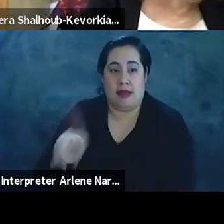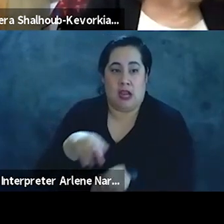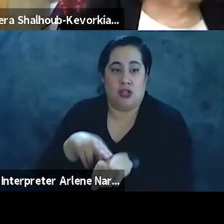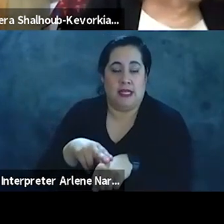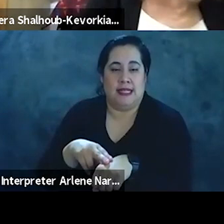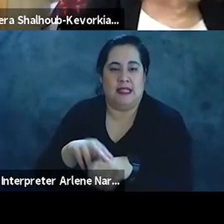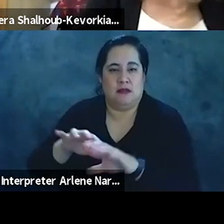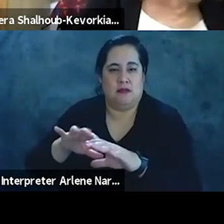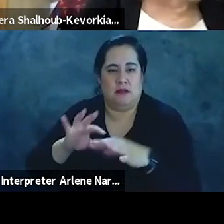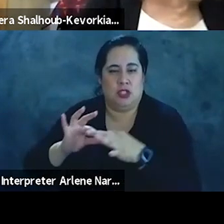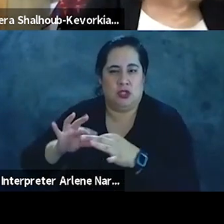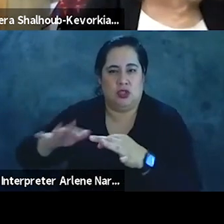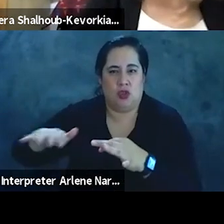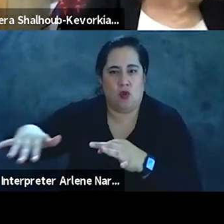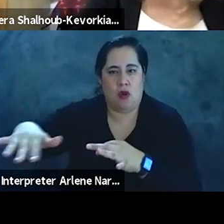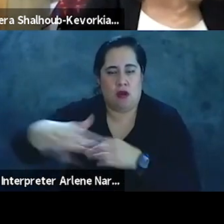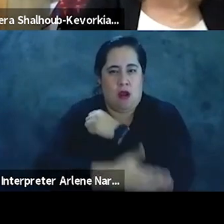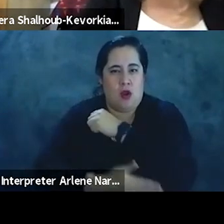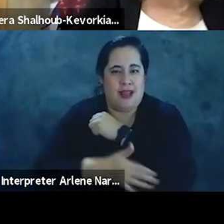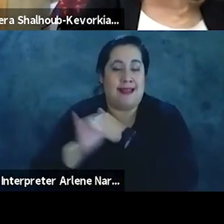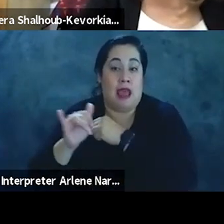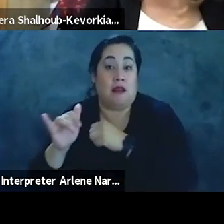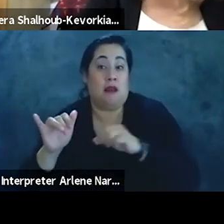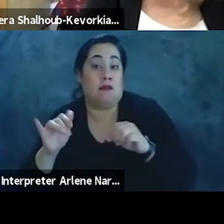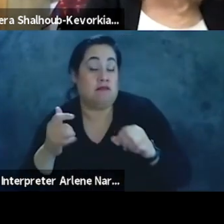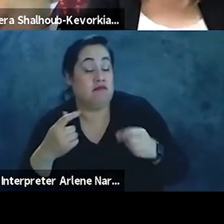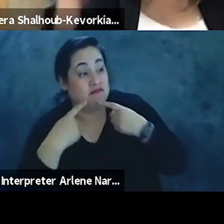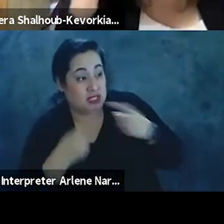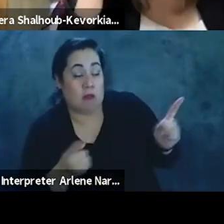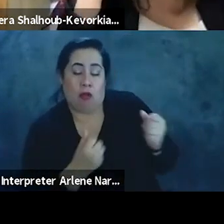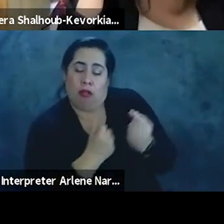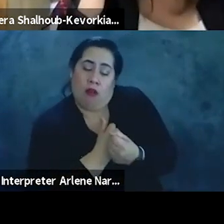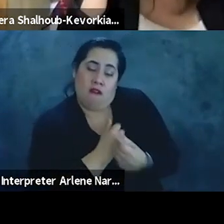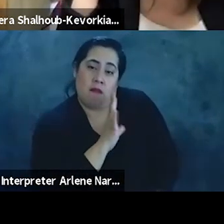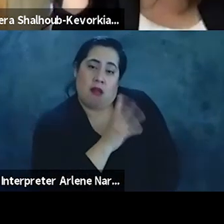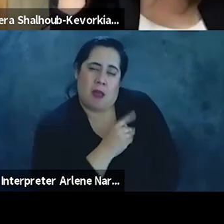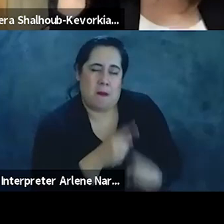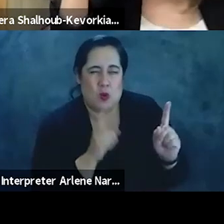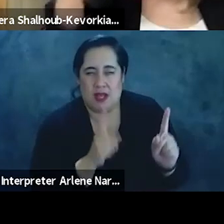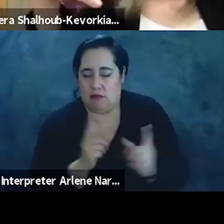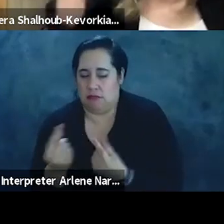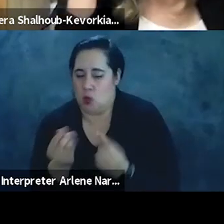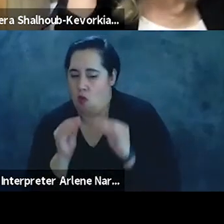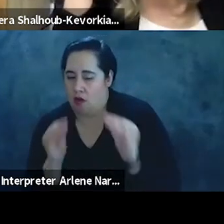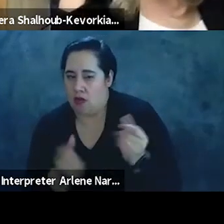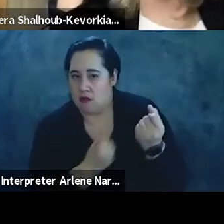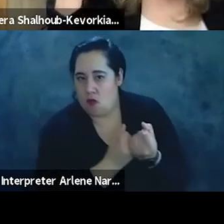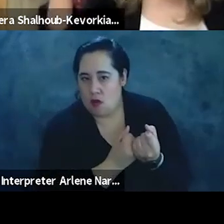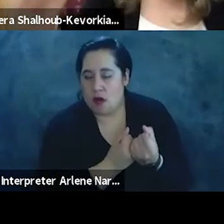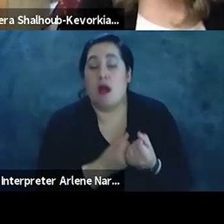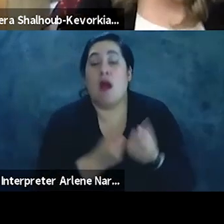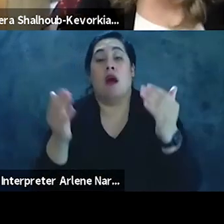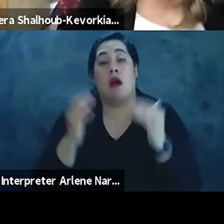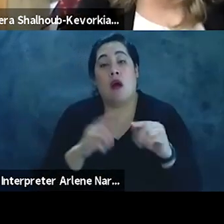surrounding countries that claim to love Palestine, China, but don't do anything to support it. And